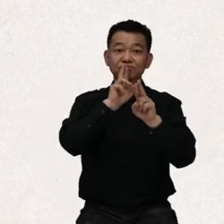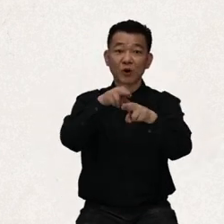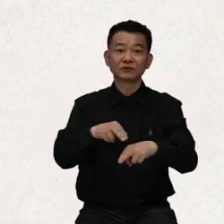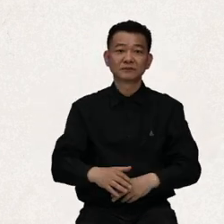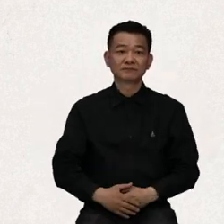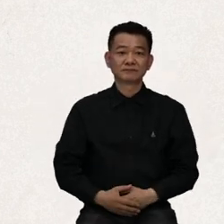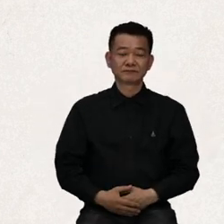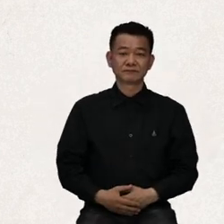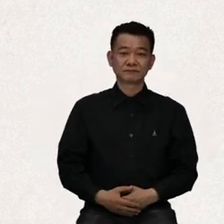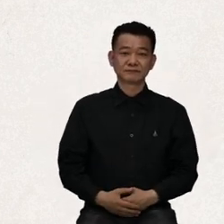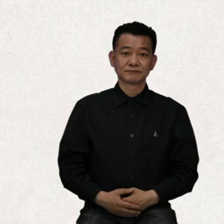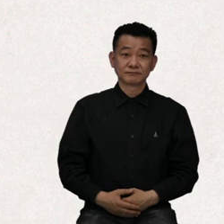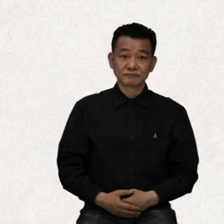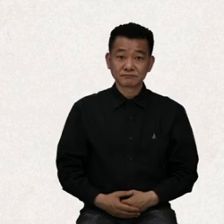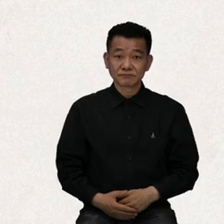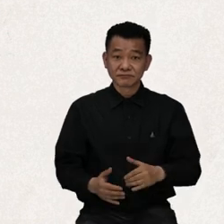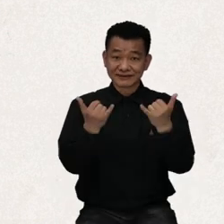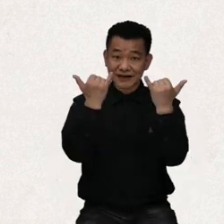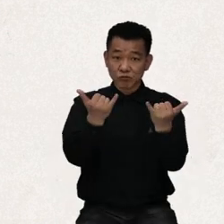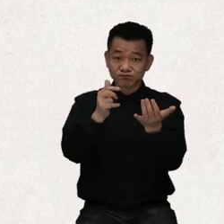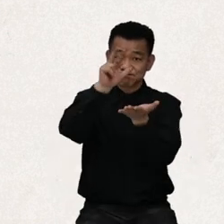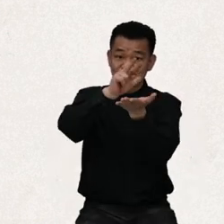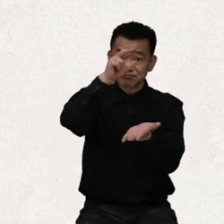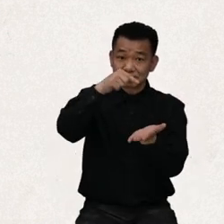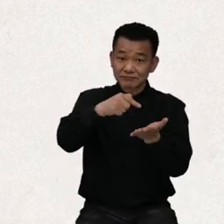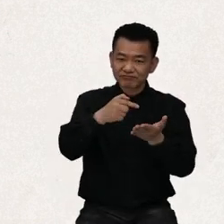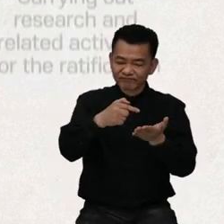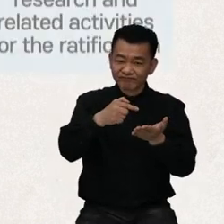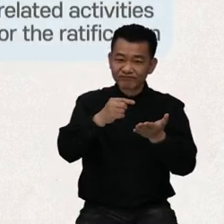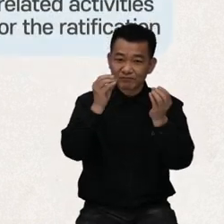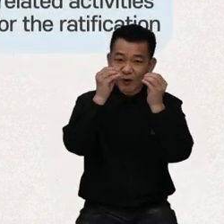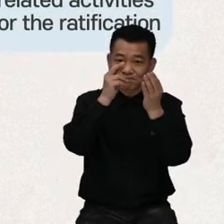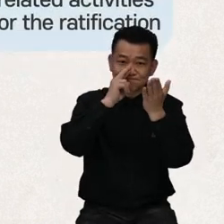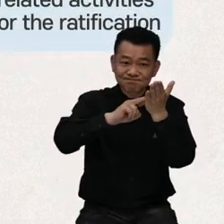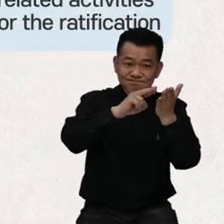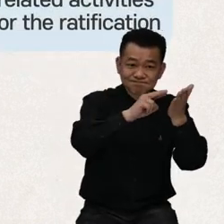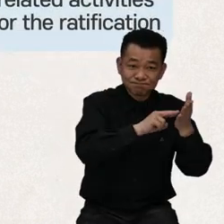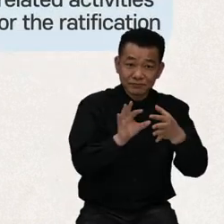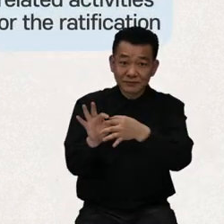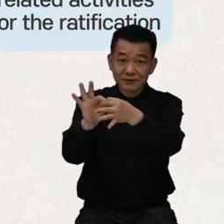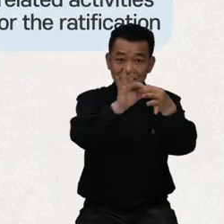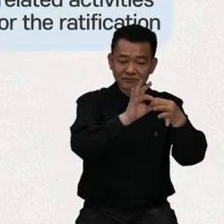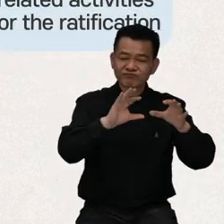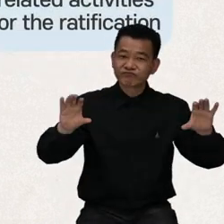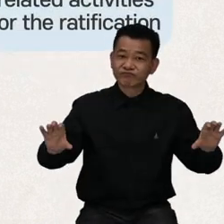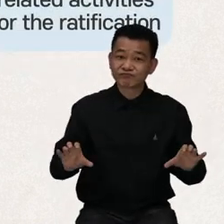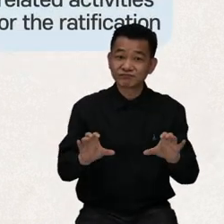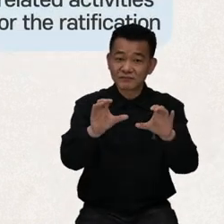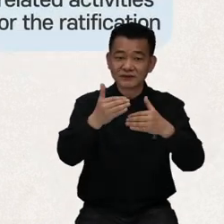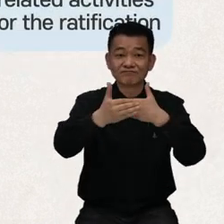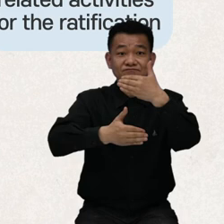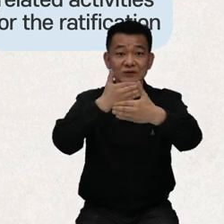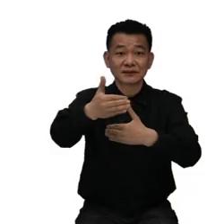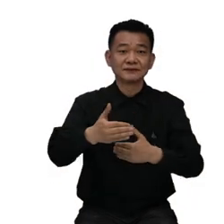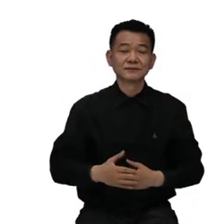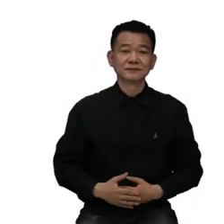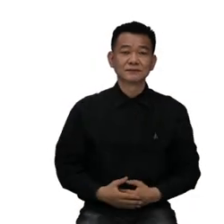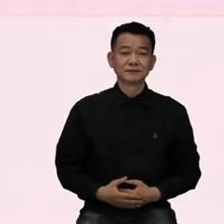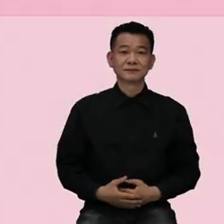periodic reports. Currently, research and related activities are being carried out for the ratification.